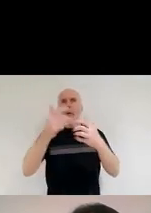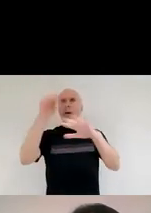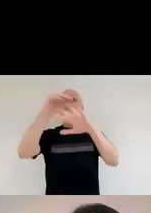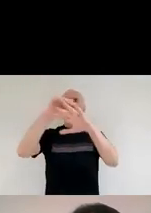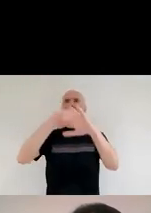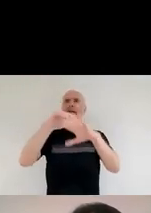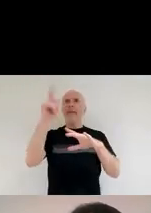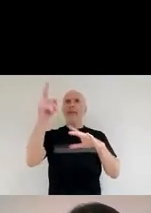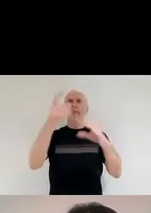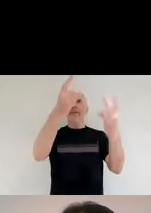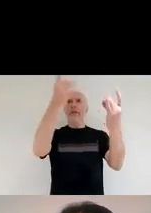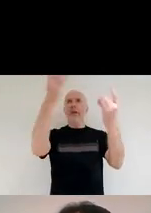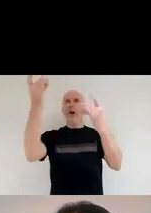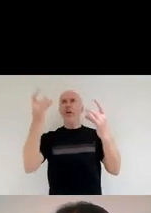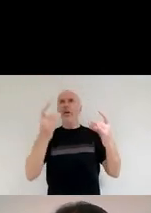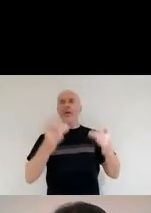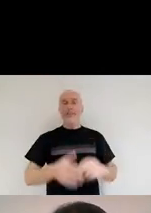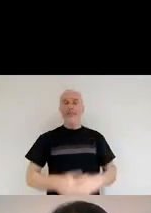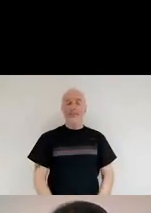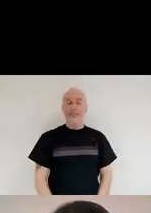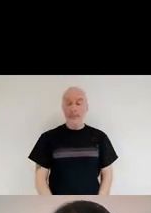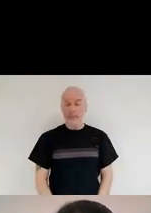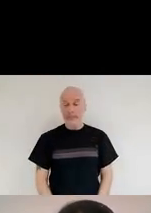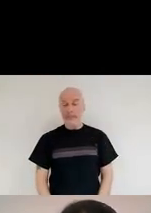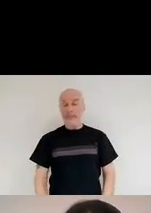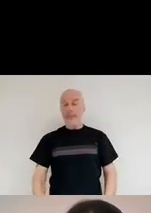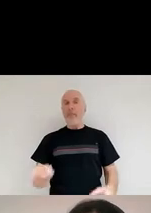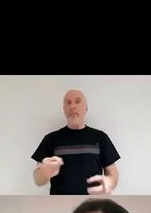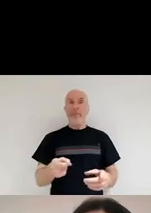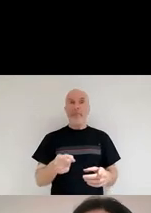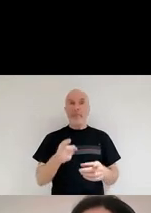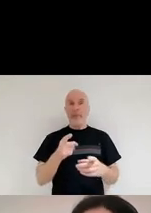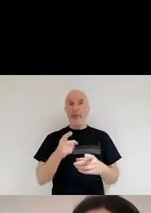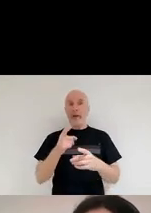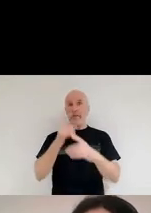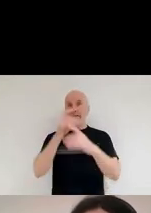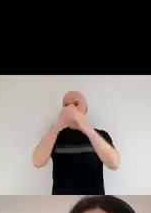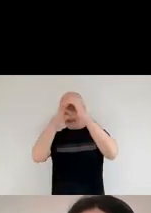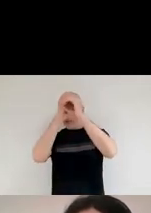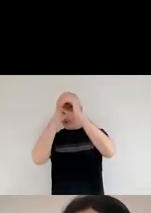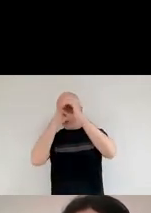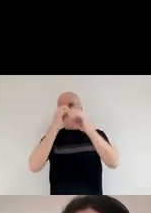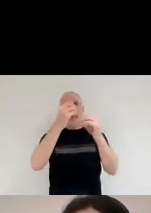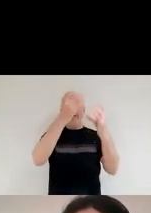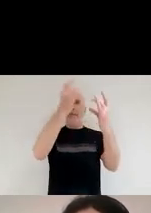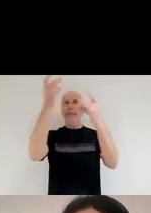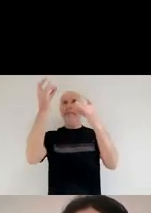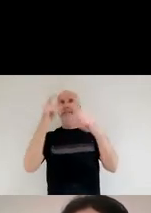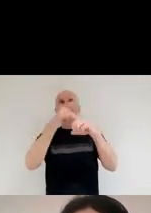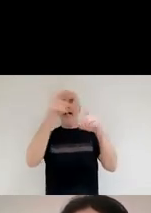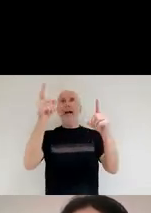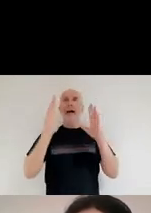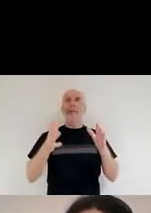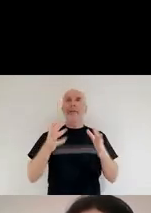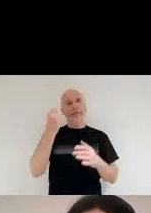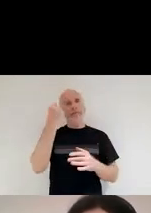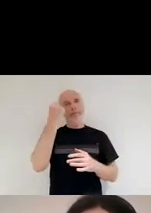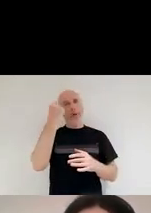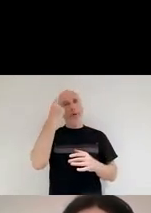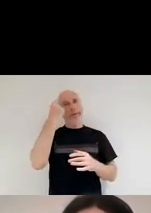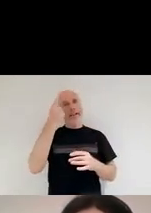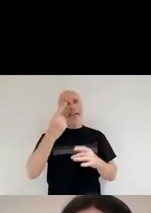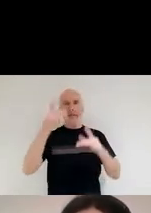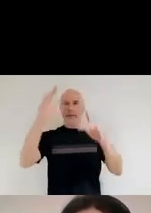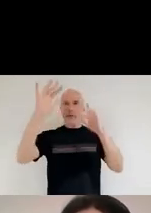astronomers have to understand dust in order to understand what else is going wrong, going on in the universe.